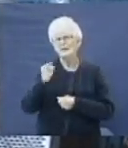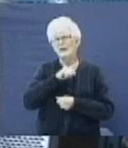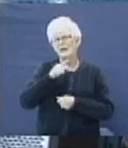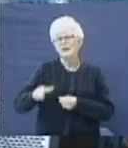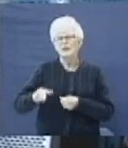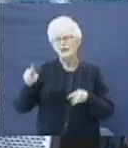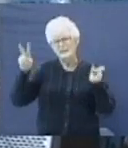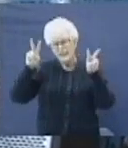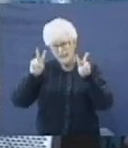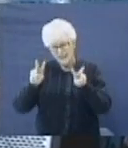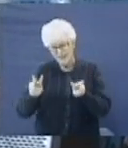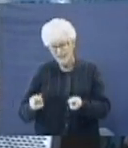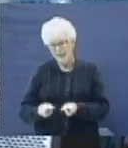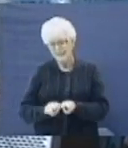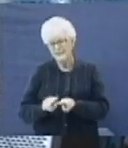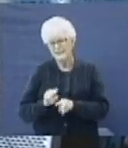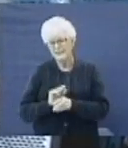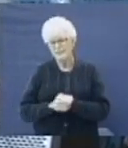But Lord, it's in those valleys